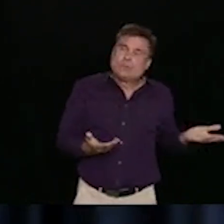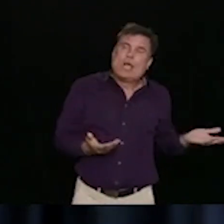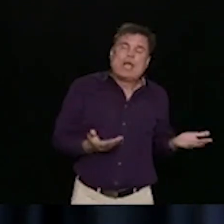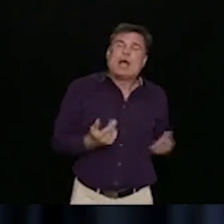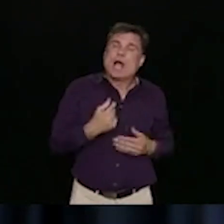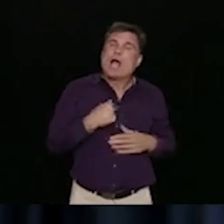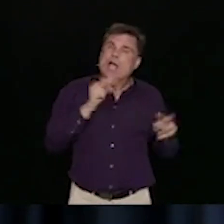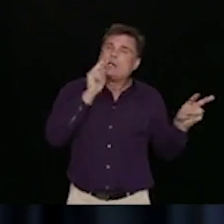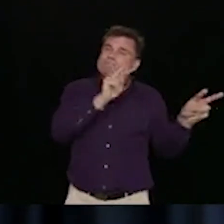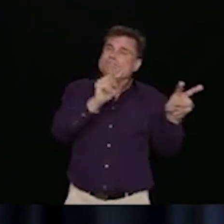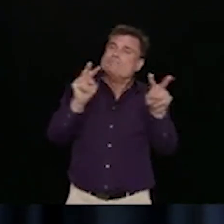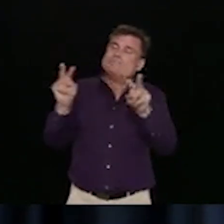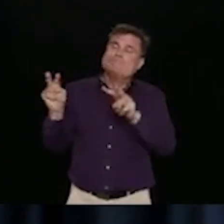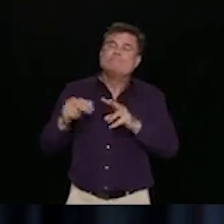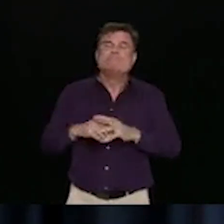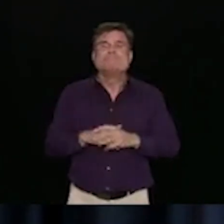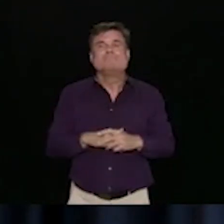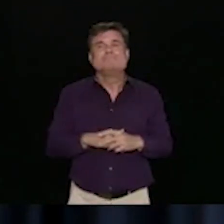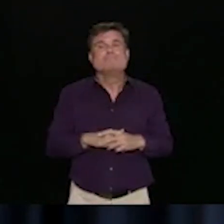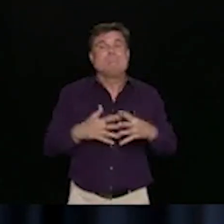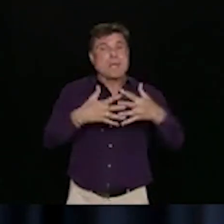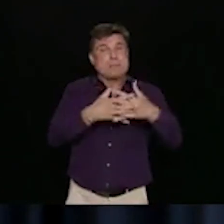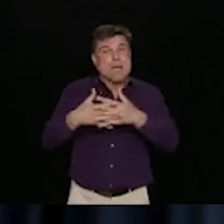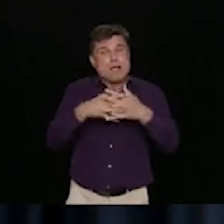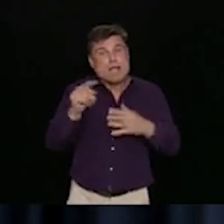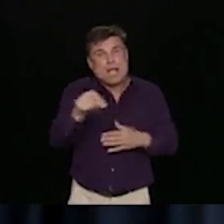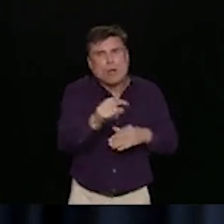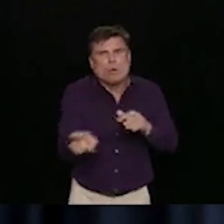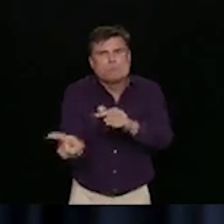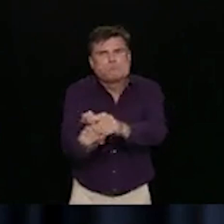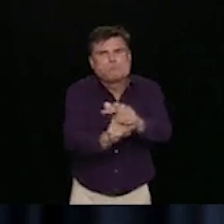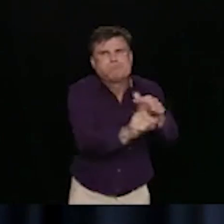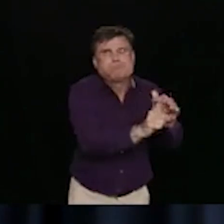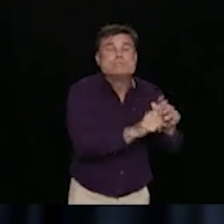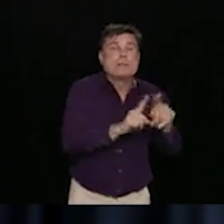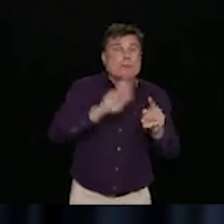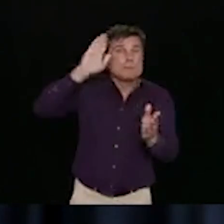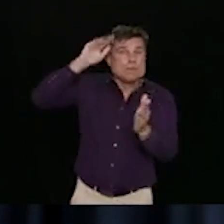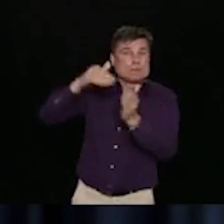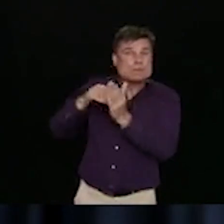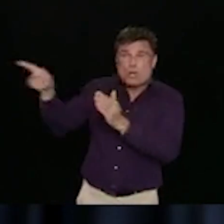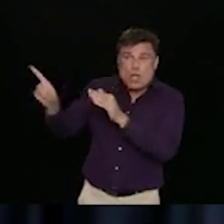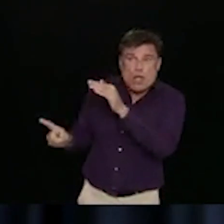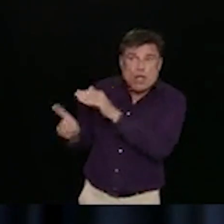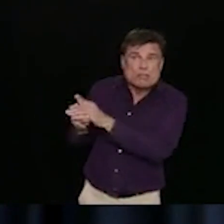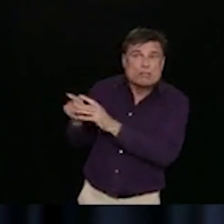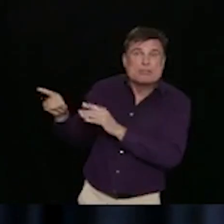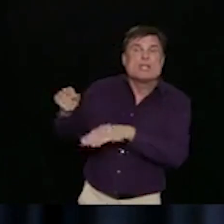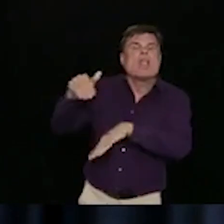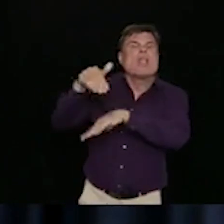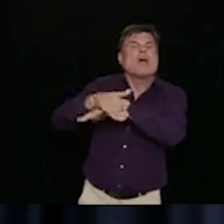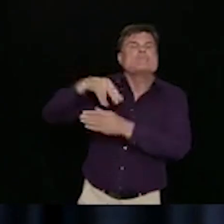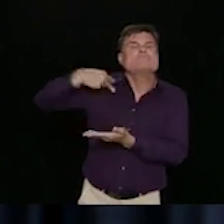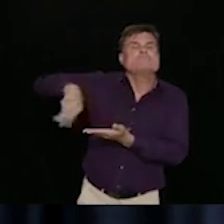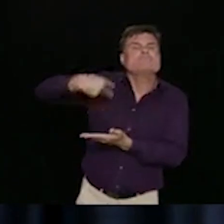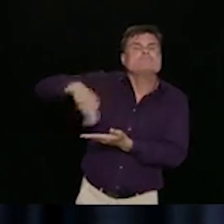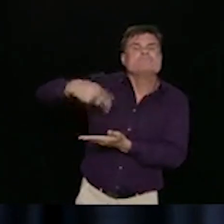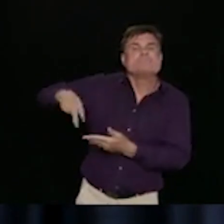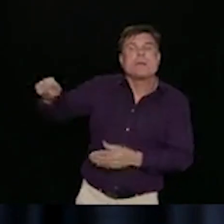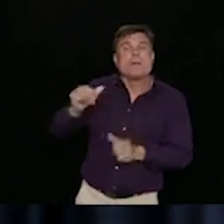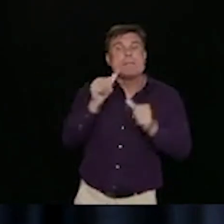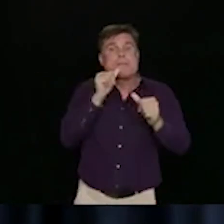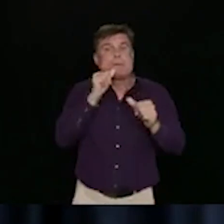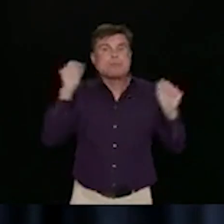bars and nightclubs where there's been huge numbers of people. And what we are working at is, you know, we've been